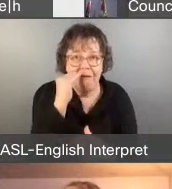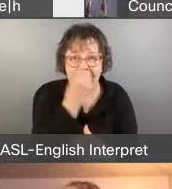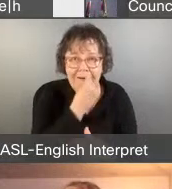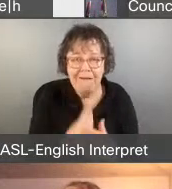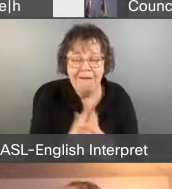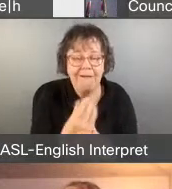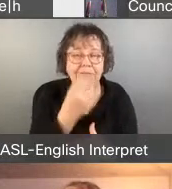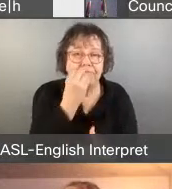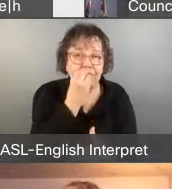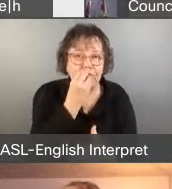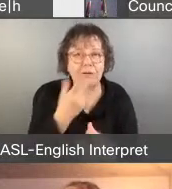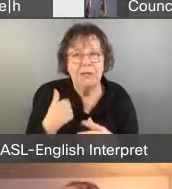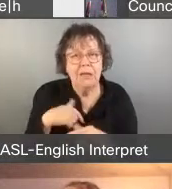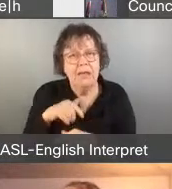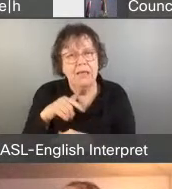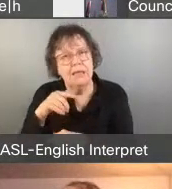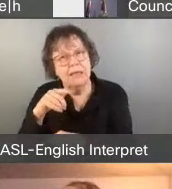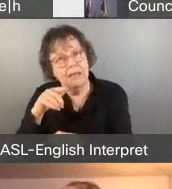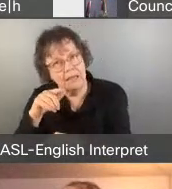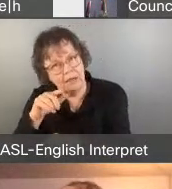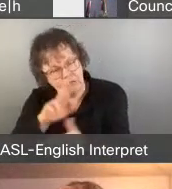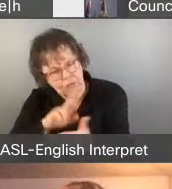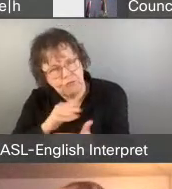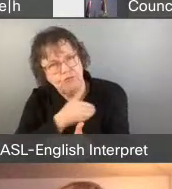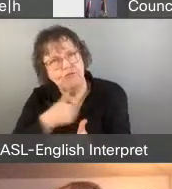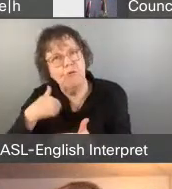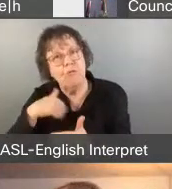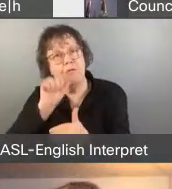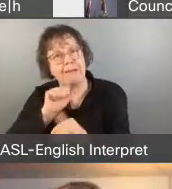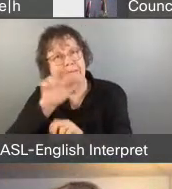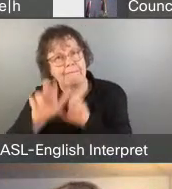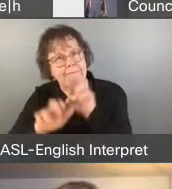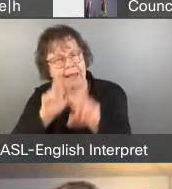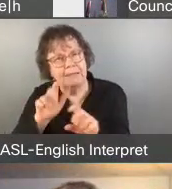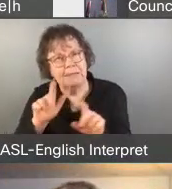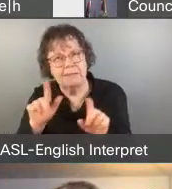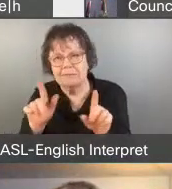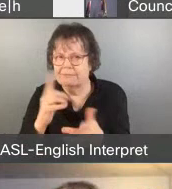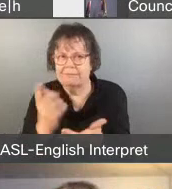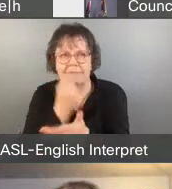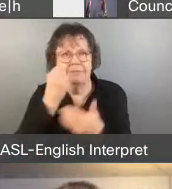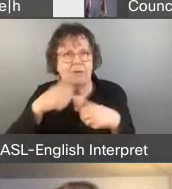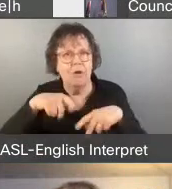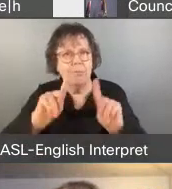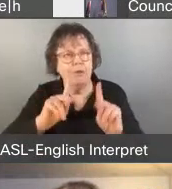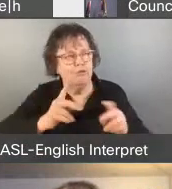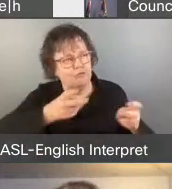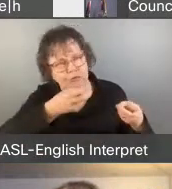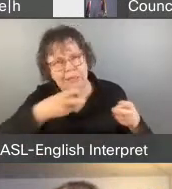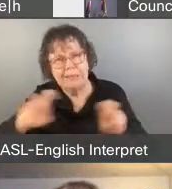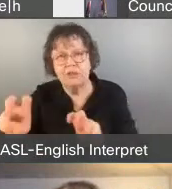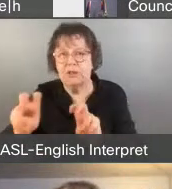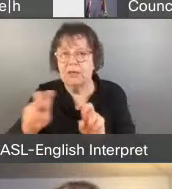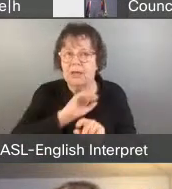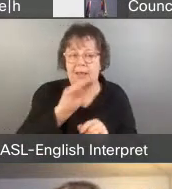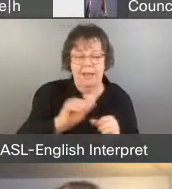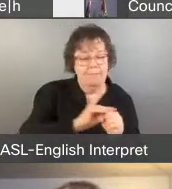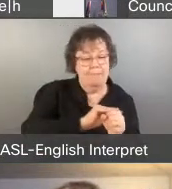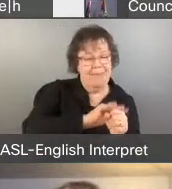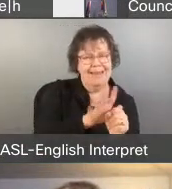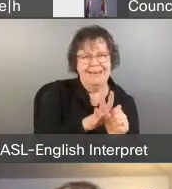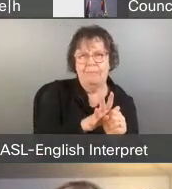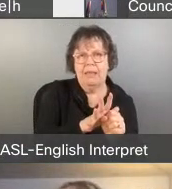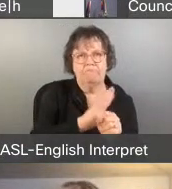is the sort of change Toronto could invest in at this time of transition. In the aftermath of the pandemic, which affected every aspect